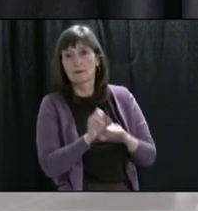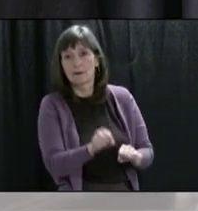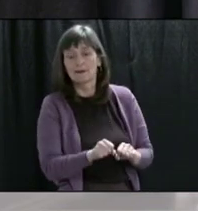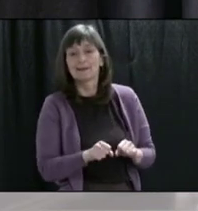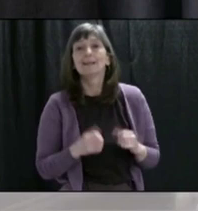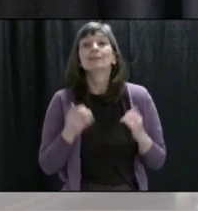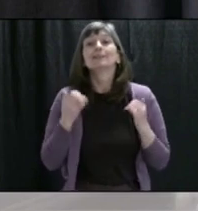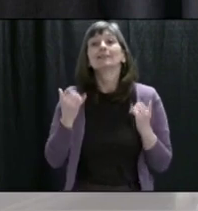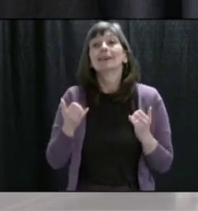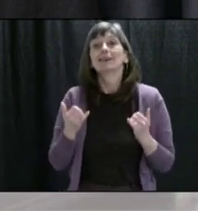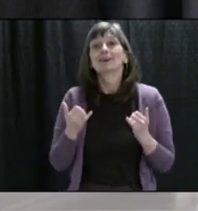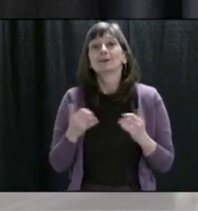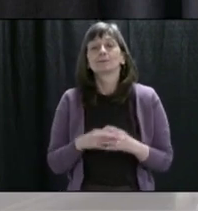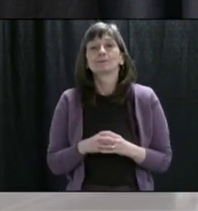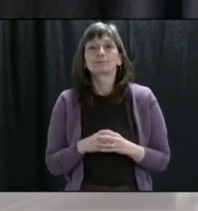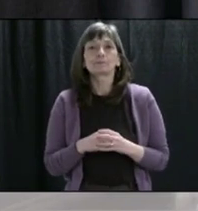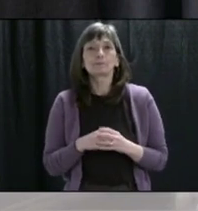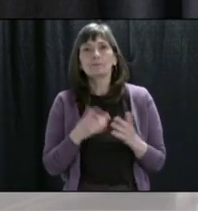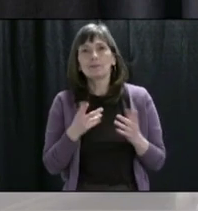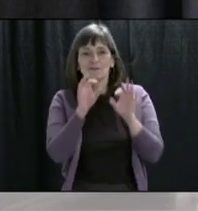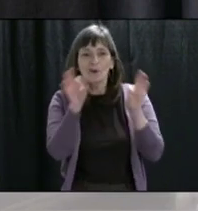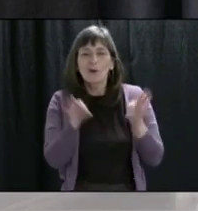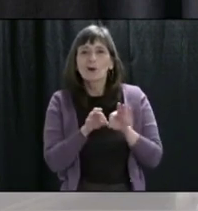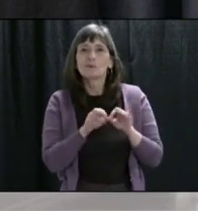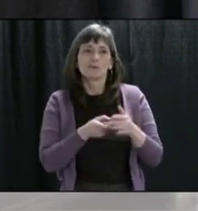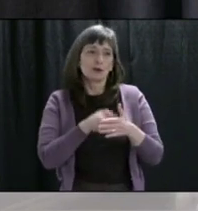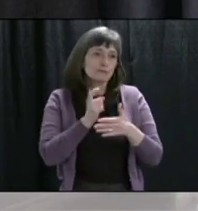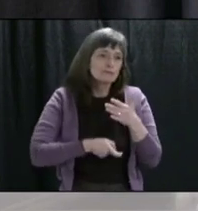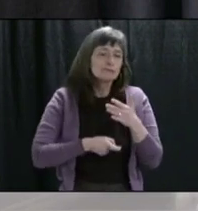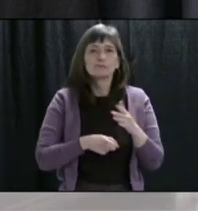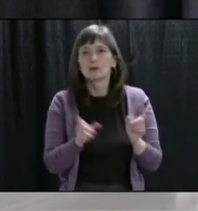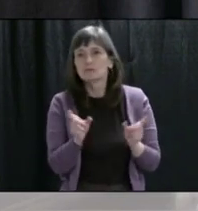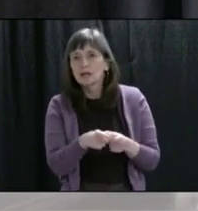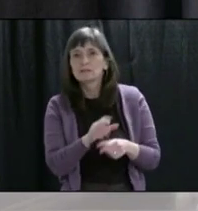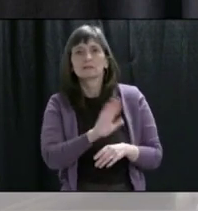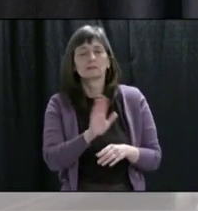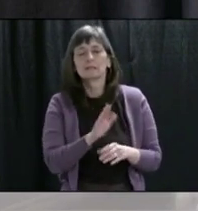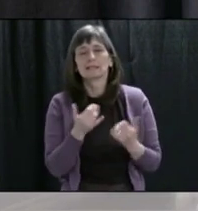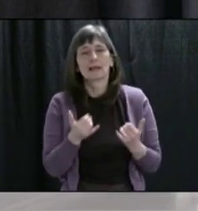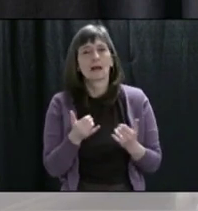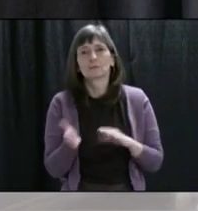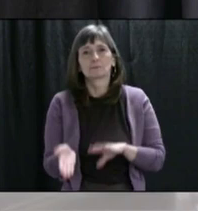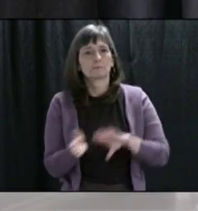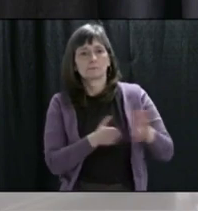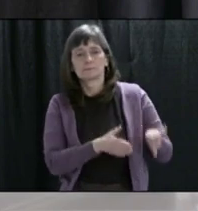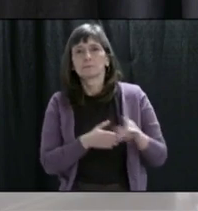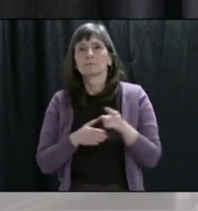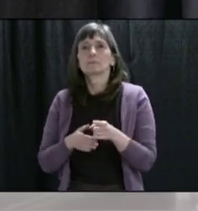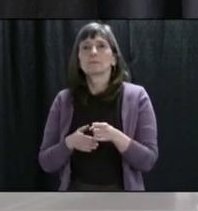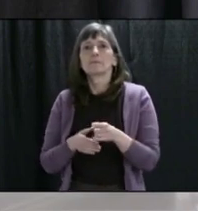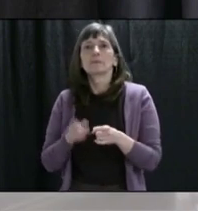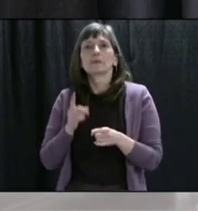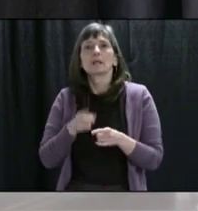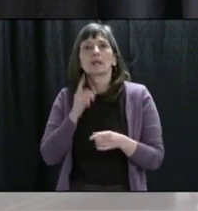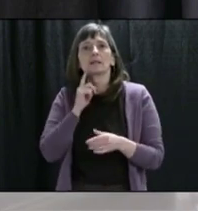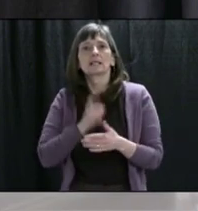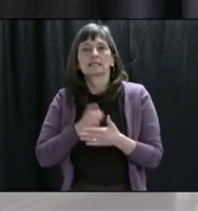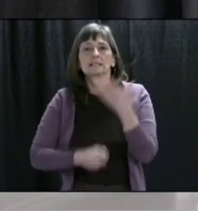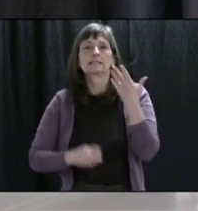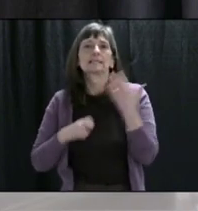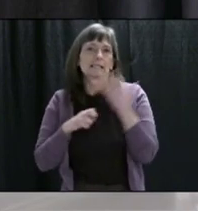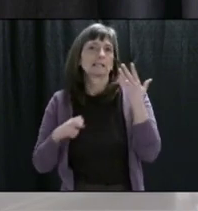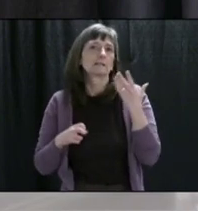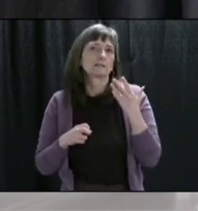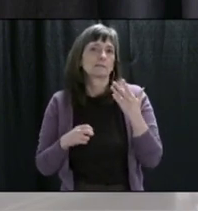instead of a drawn-out arrest form and a court appearance, they can now issue summary offence tickets.